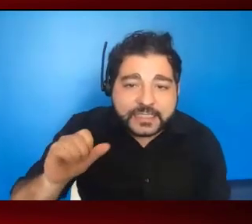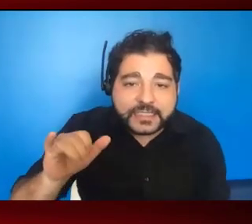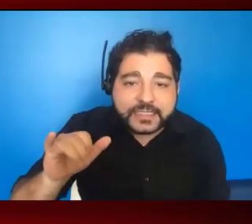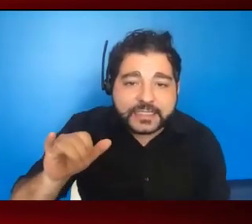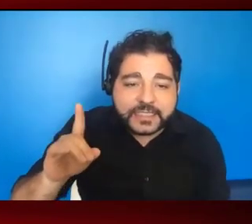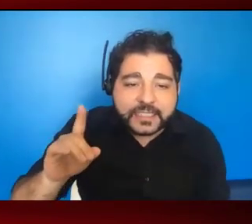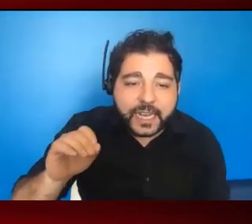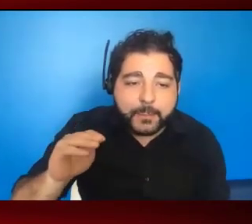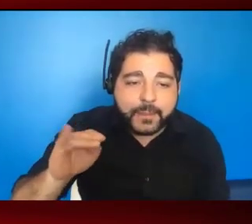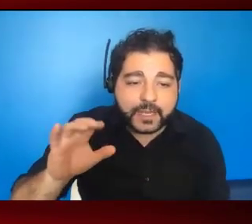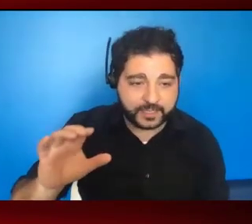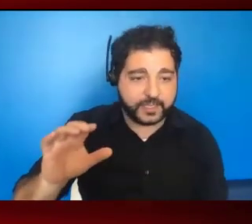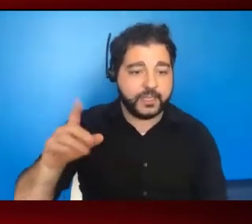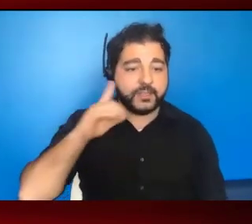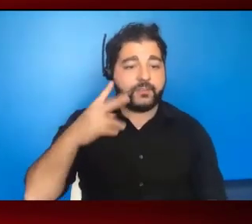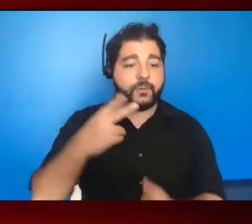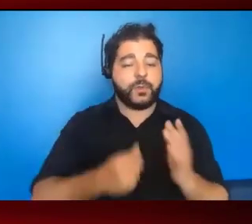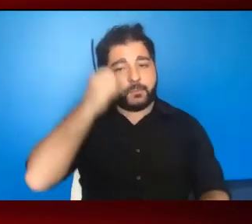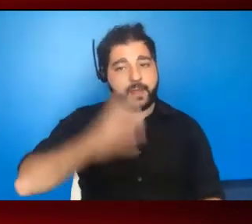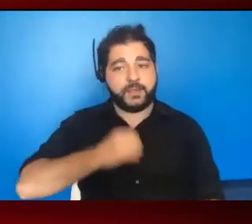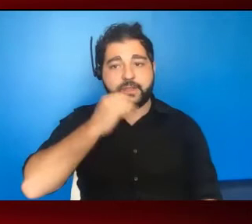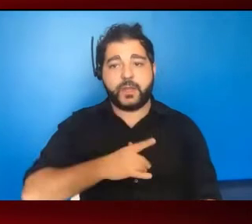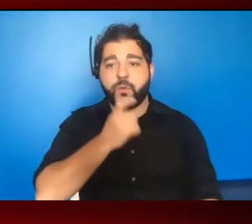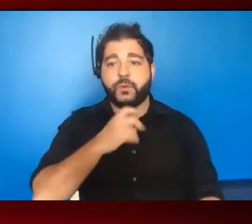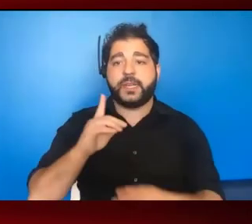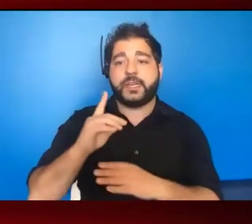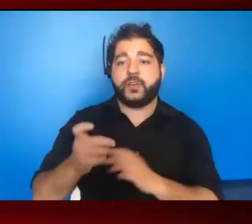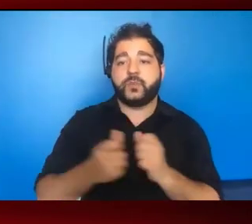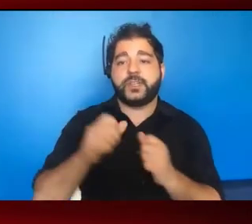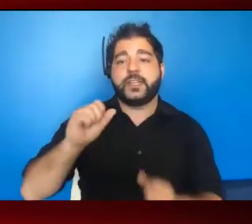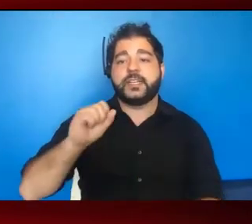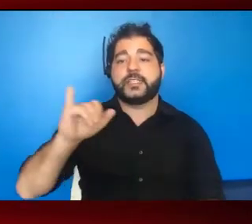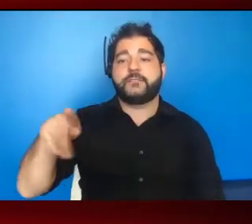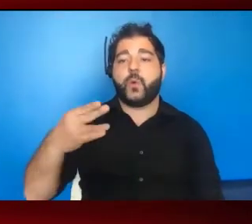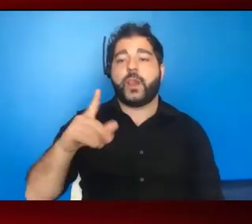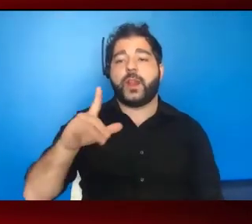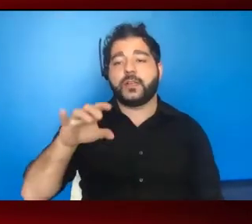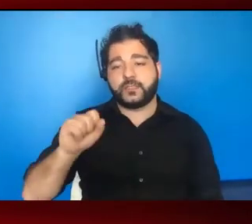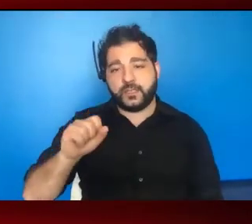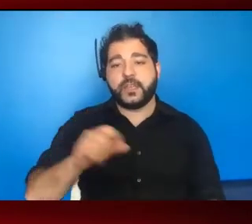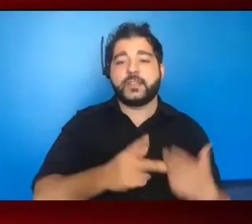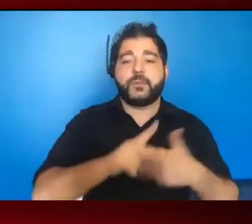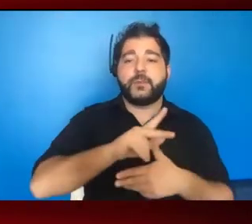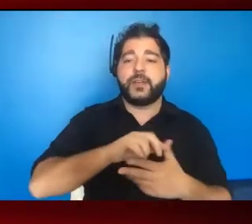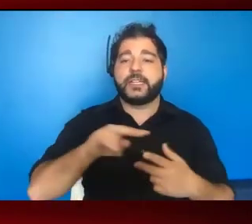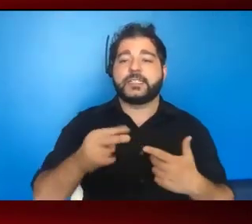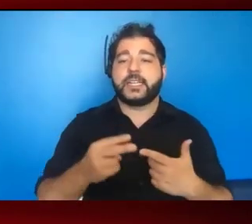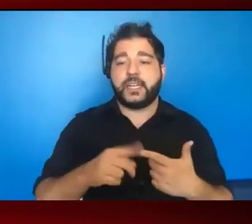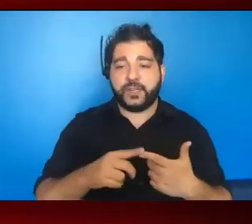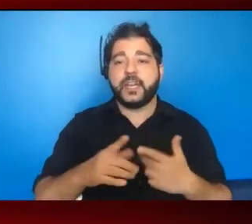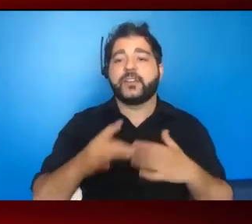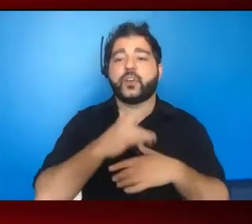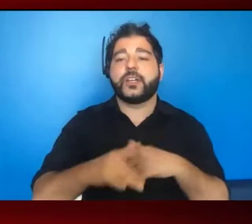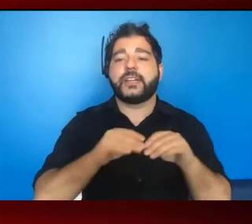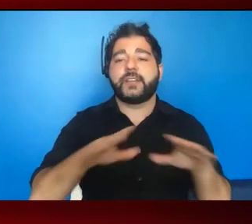ethnicity of individuals, male and female, who are being diagnosed with syphilis, primary and secondary. That's the early infectious stages. And you'll see